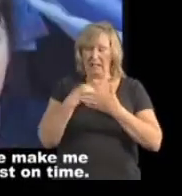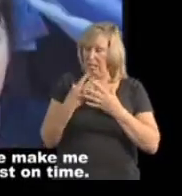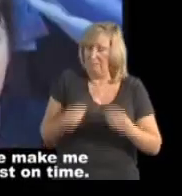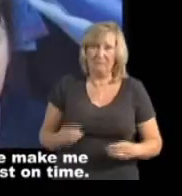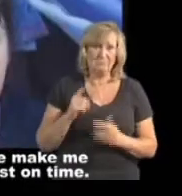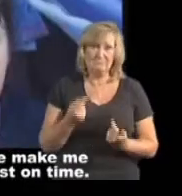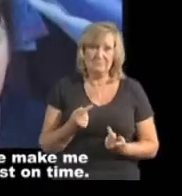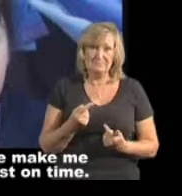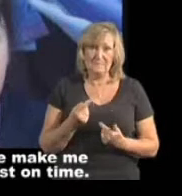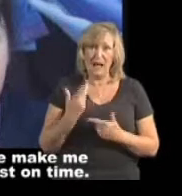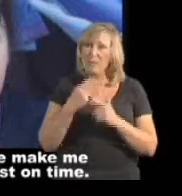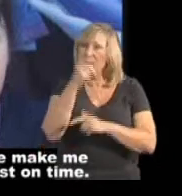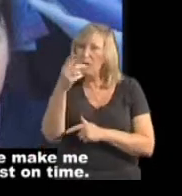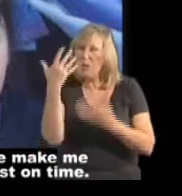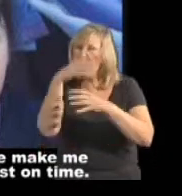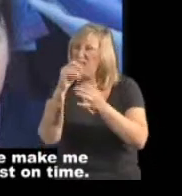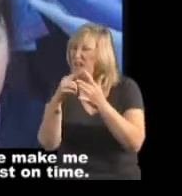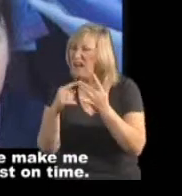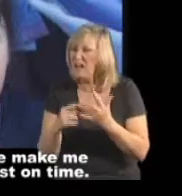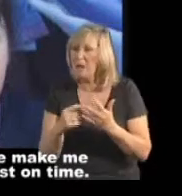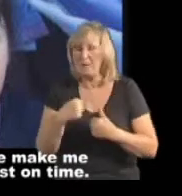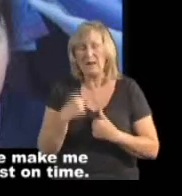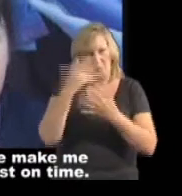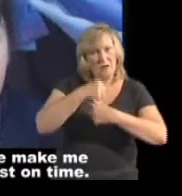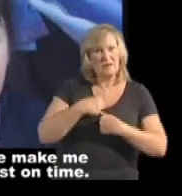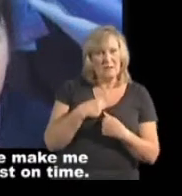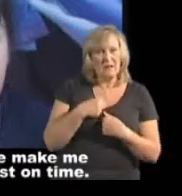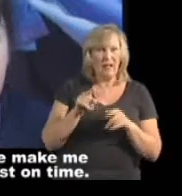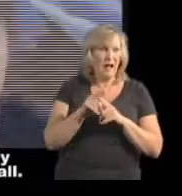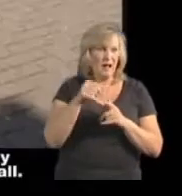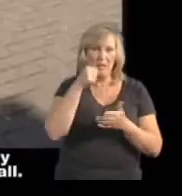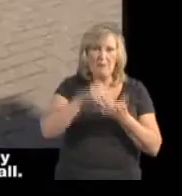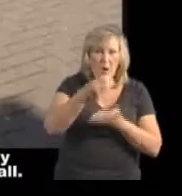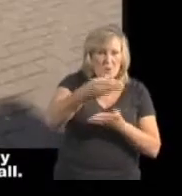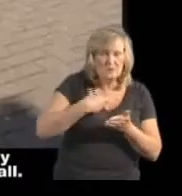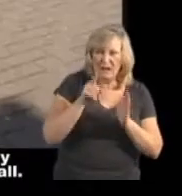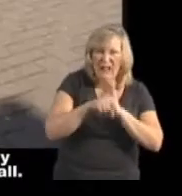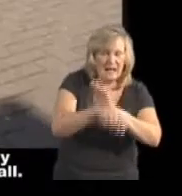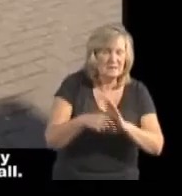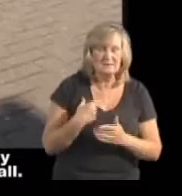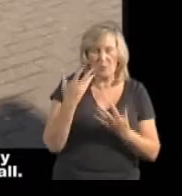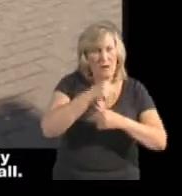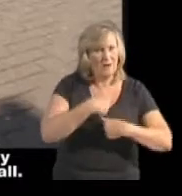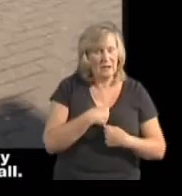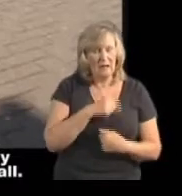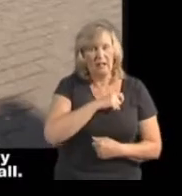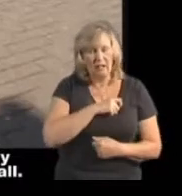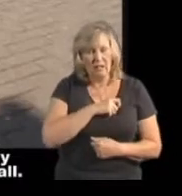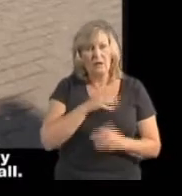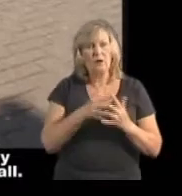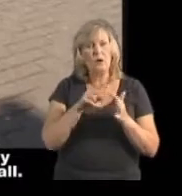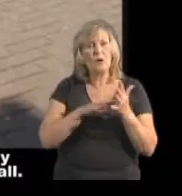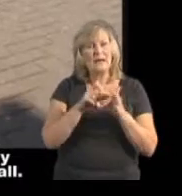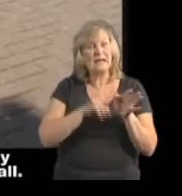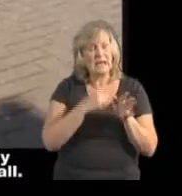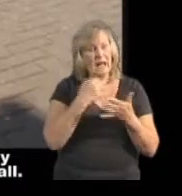worry other people make me very anxious like not getting my post on time. I can talk things through with Wendy and things don't